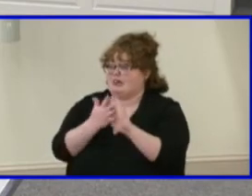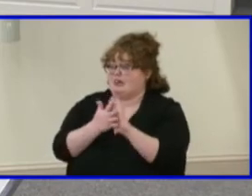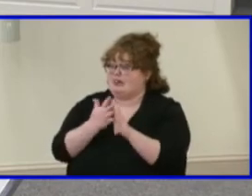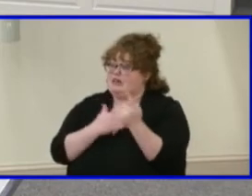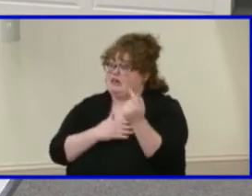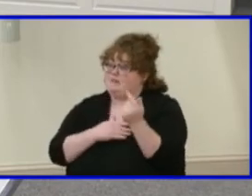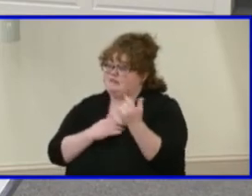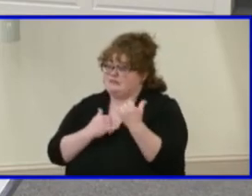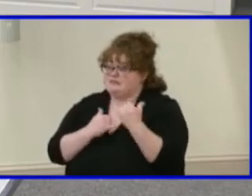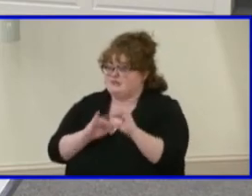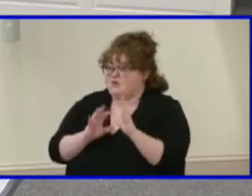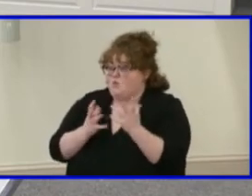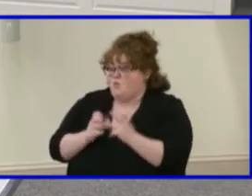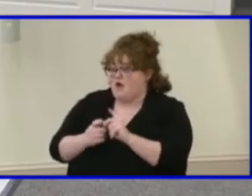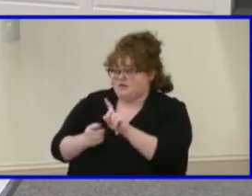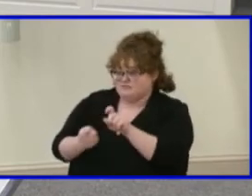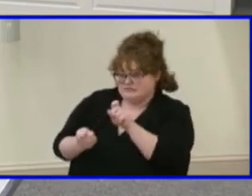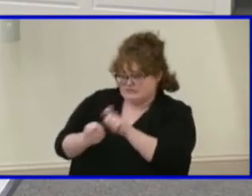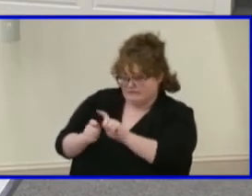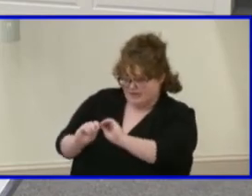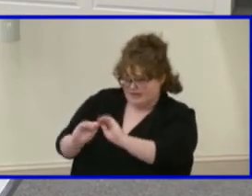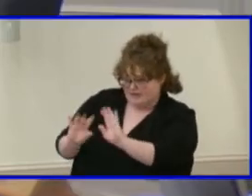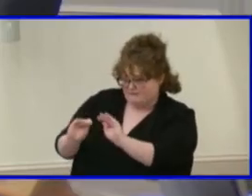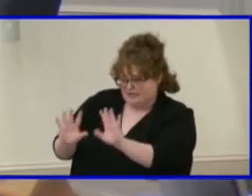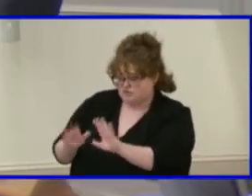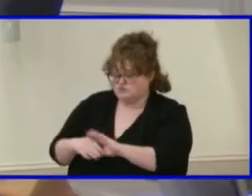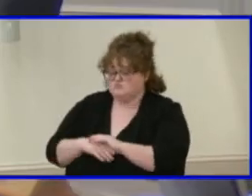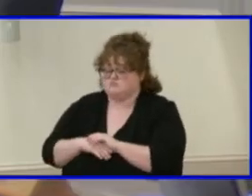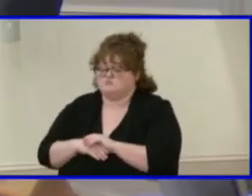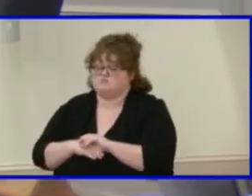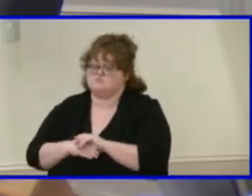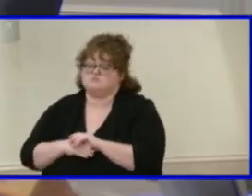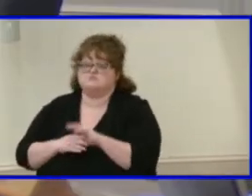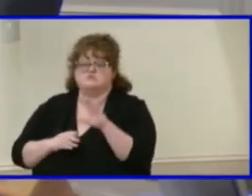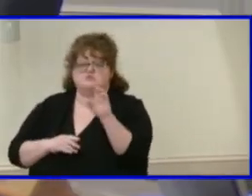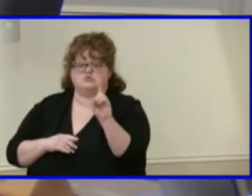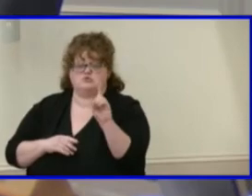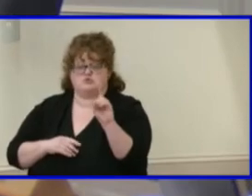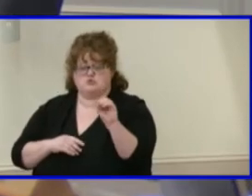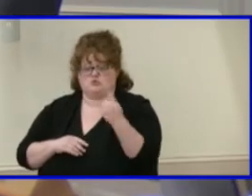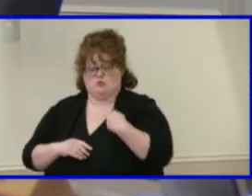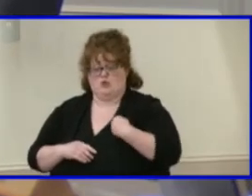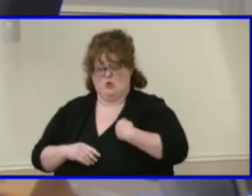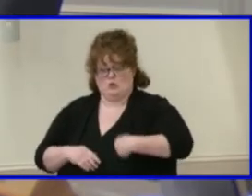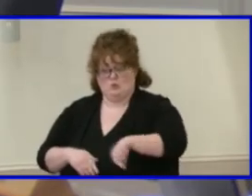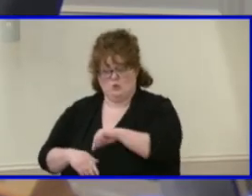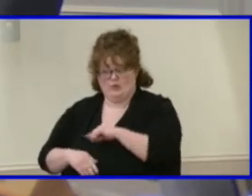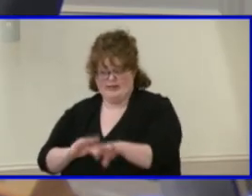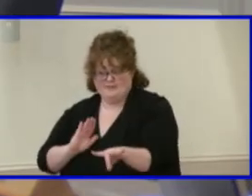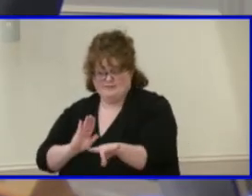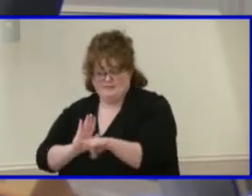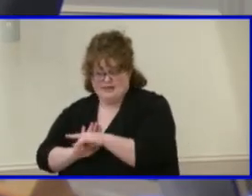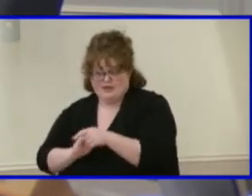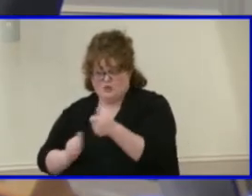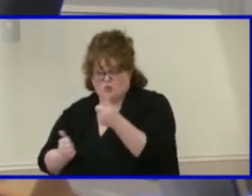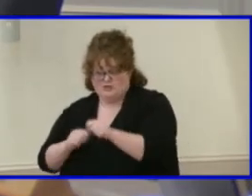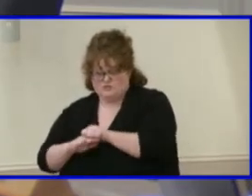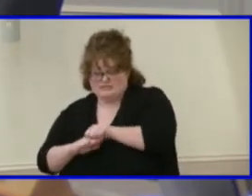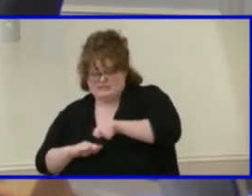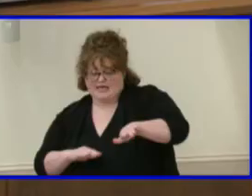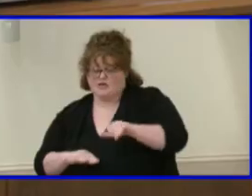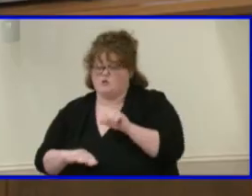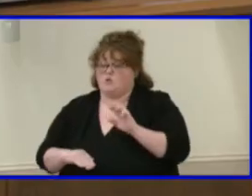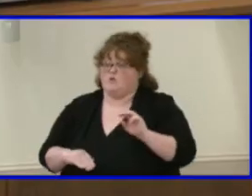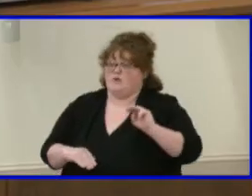just some specific clarity questions. do we choose which of our students go to Maggie Walker or does Maggie Walker choose?